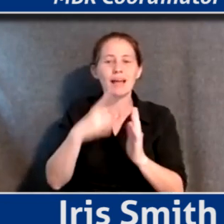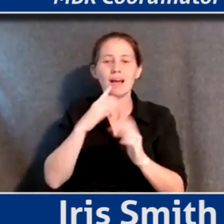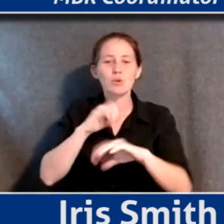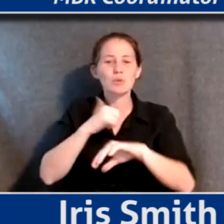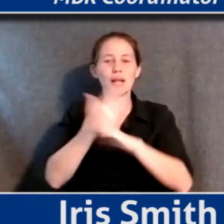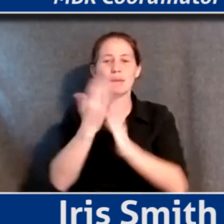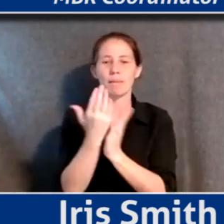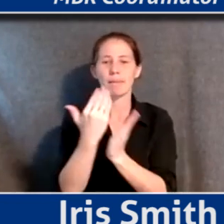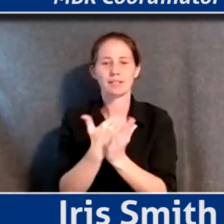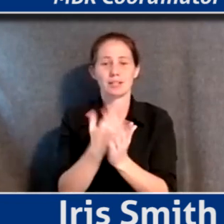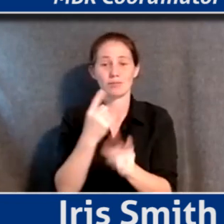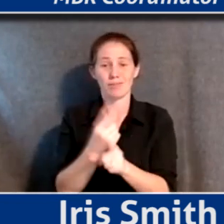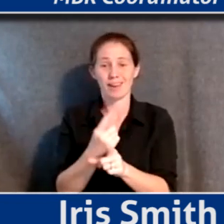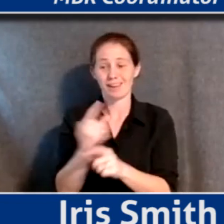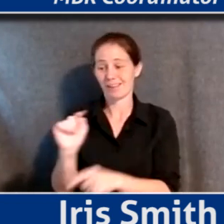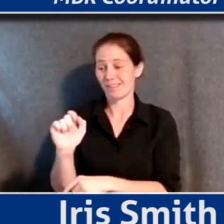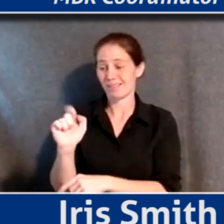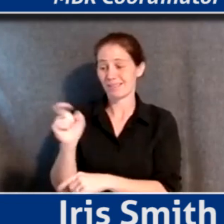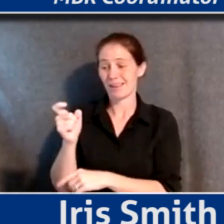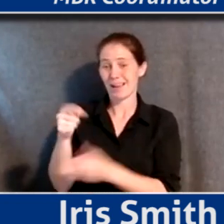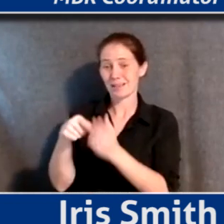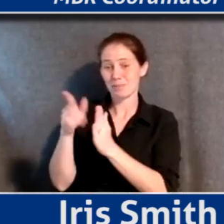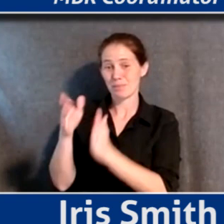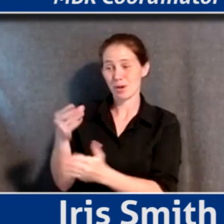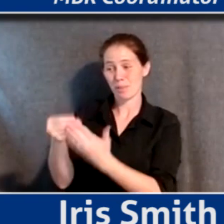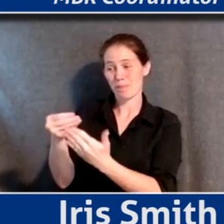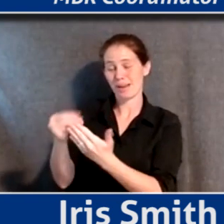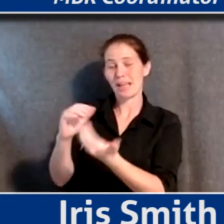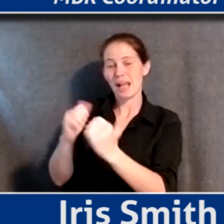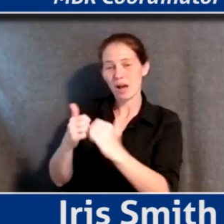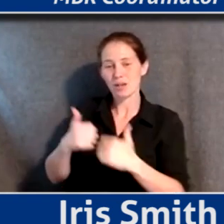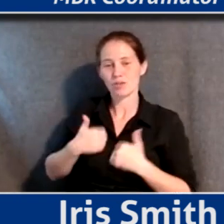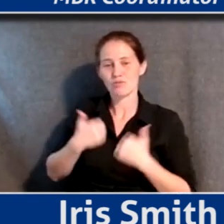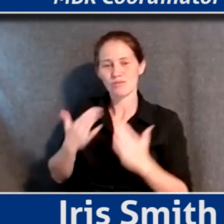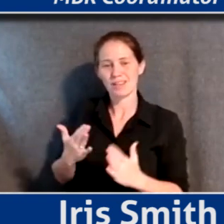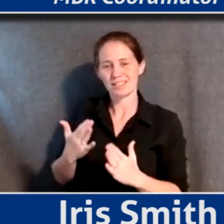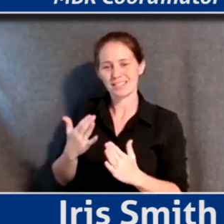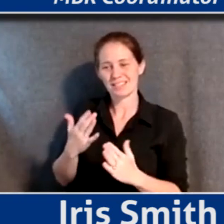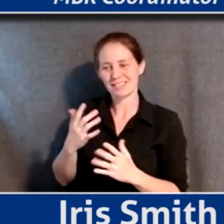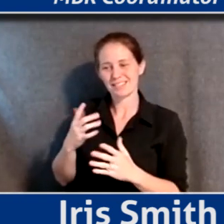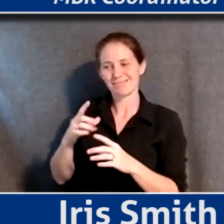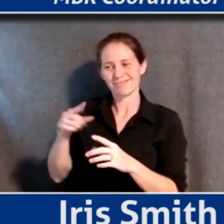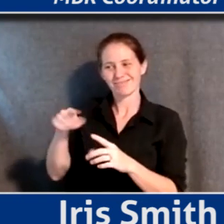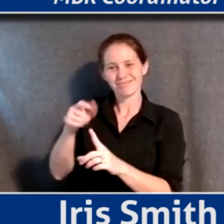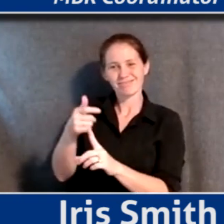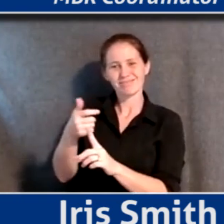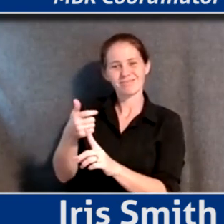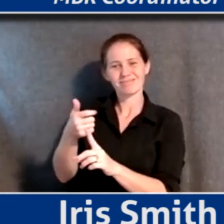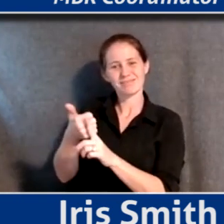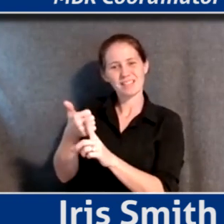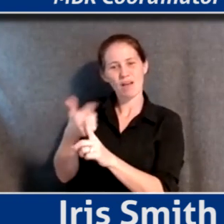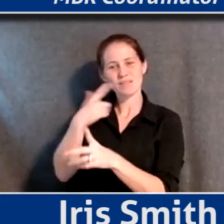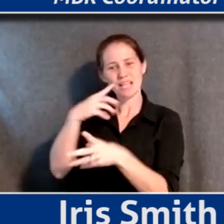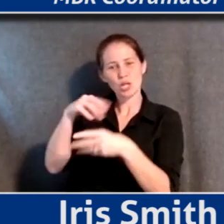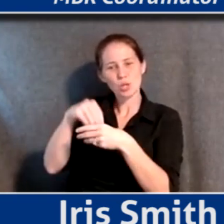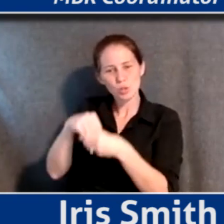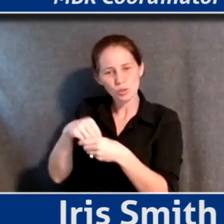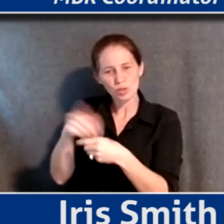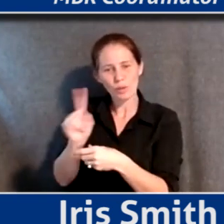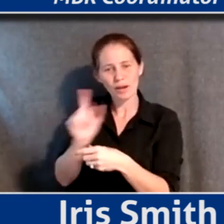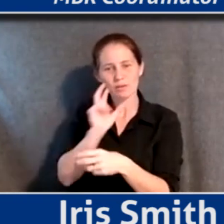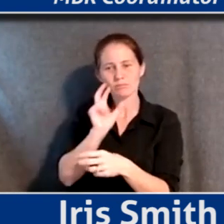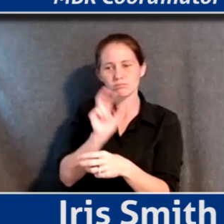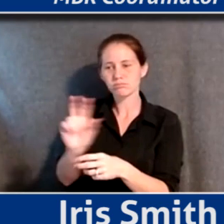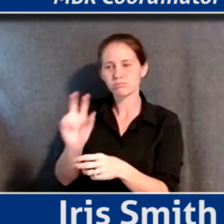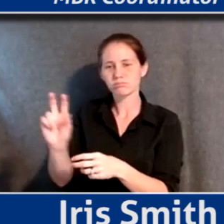right? Like, it's taxpayer money. How can residents be a part of the decision-making about prioritizing where money goes? So for